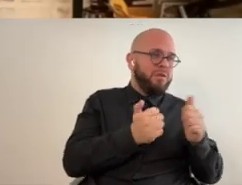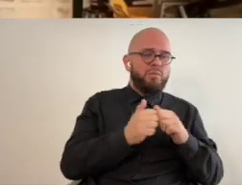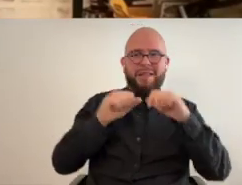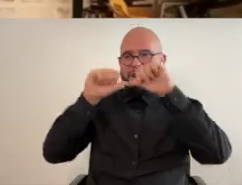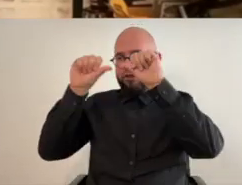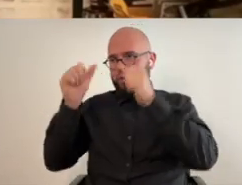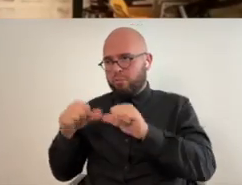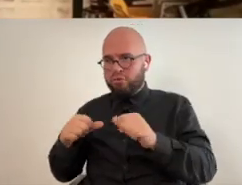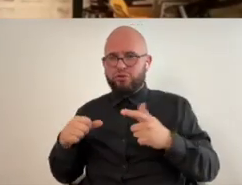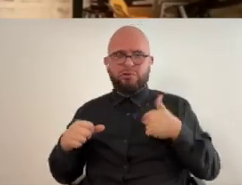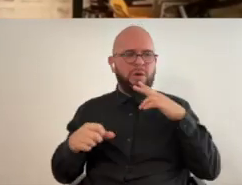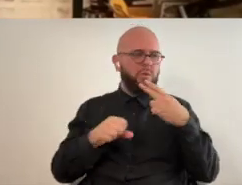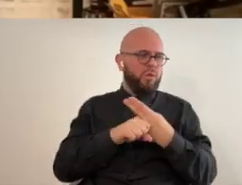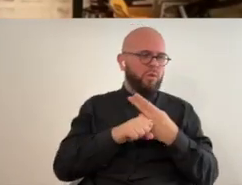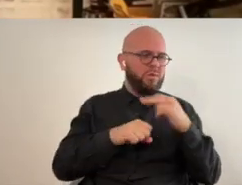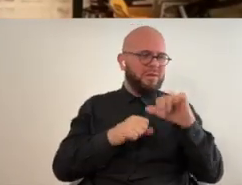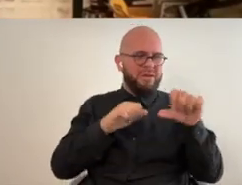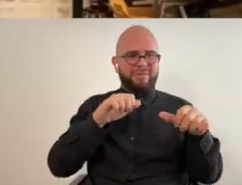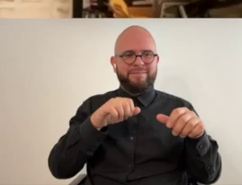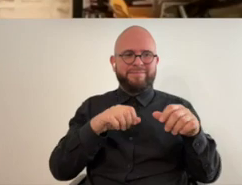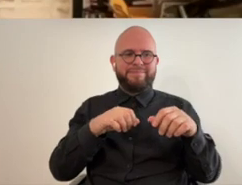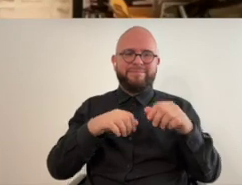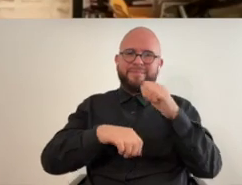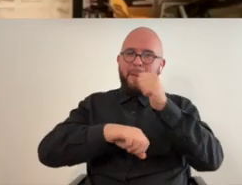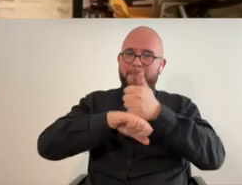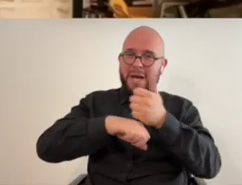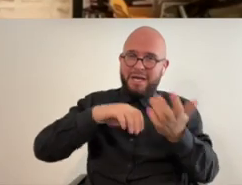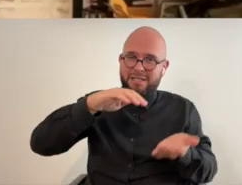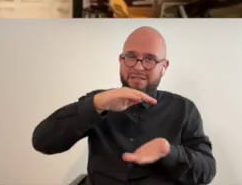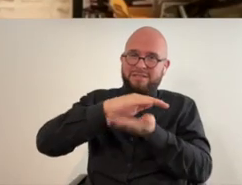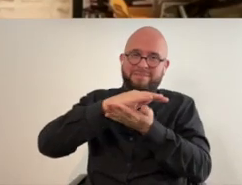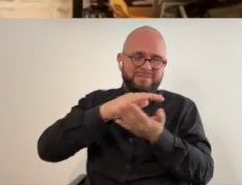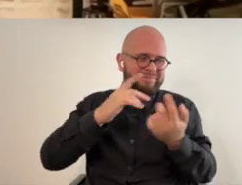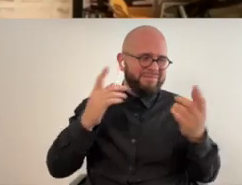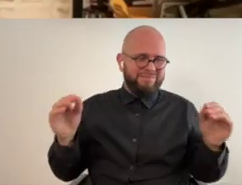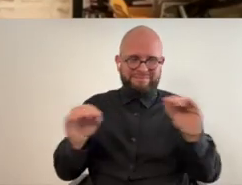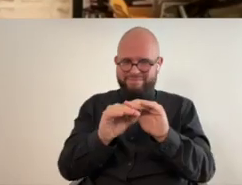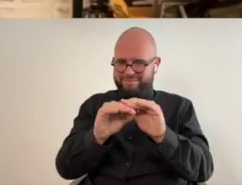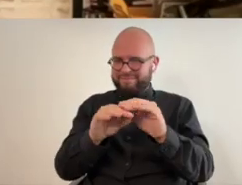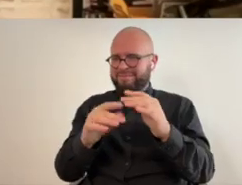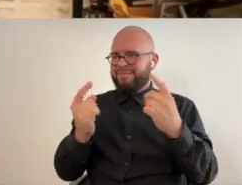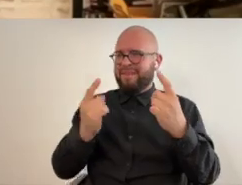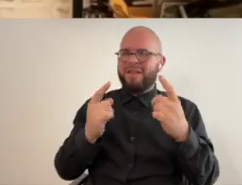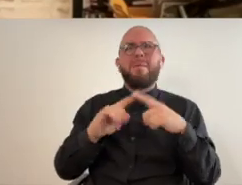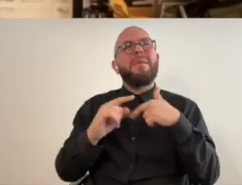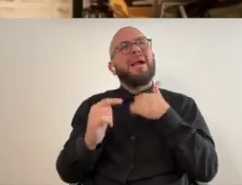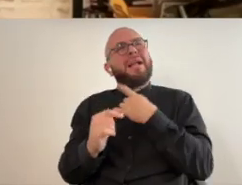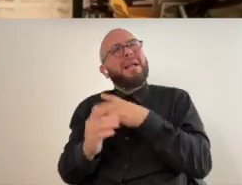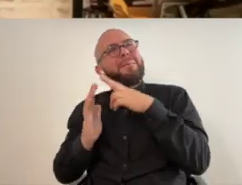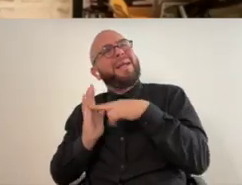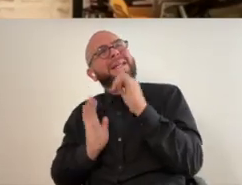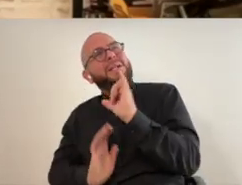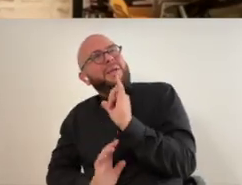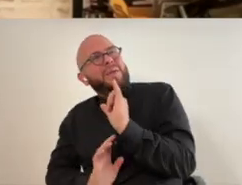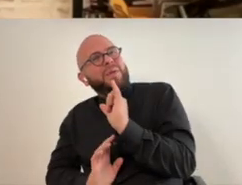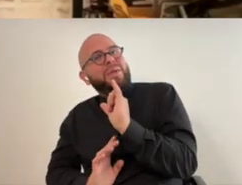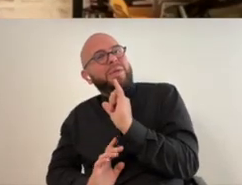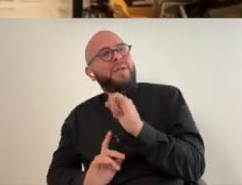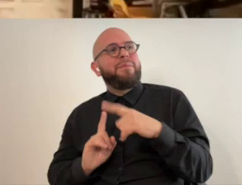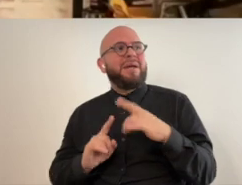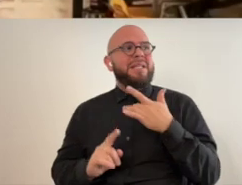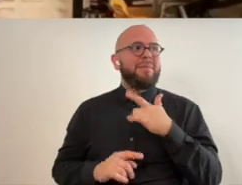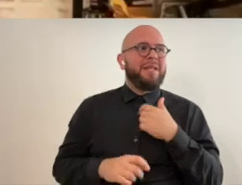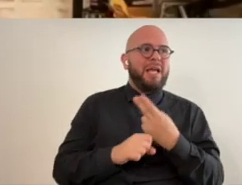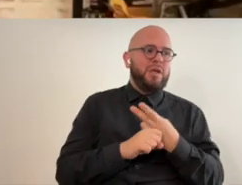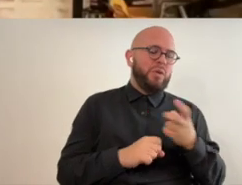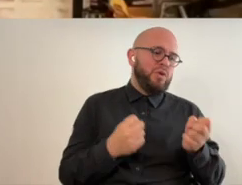found objects with the sculpture as like the bases or uh as a part of it so that's um but then i also like